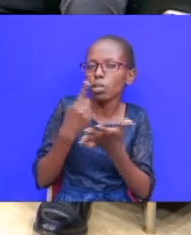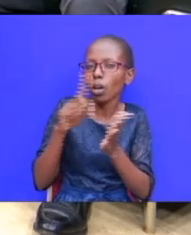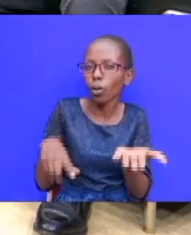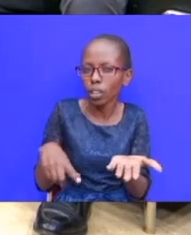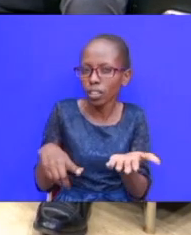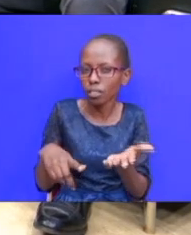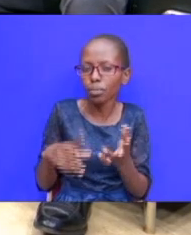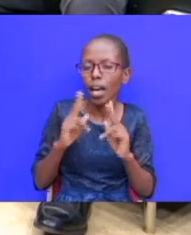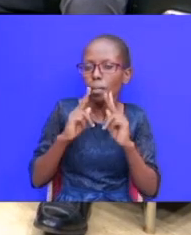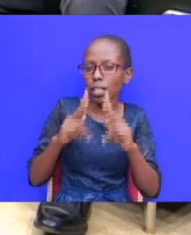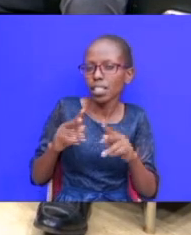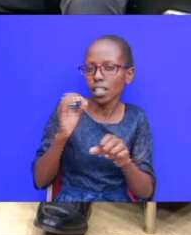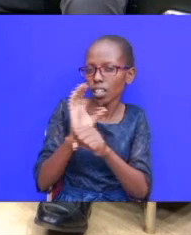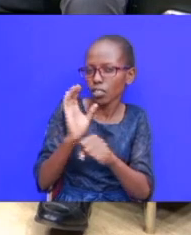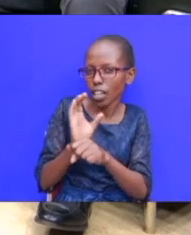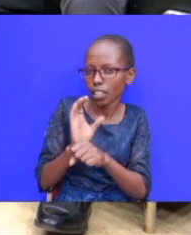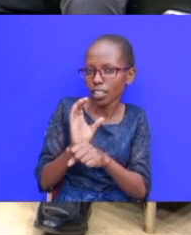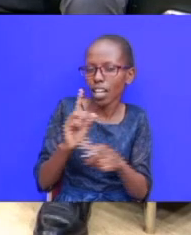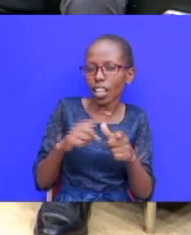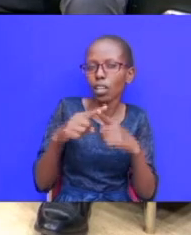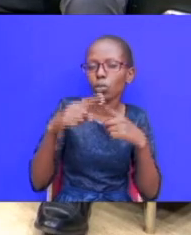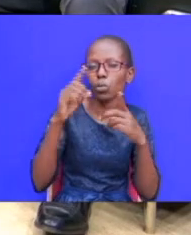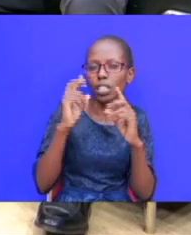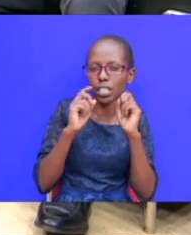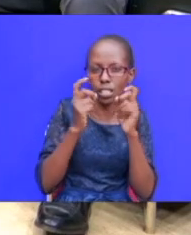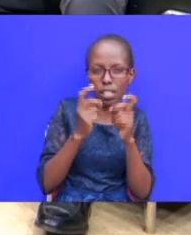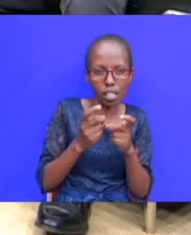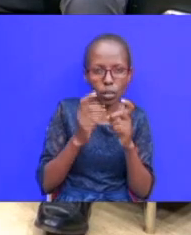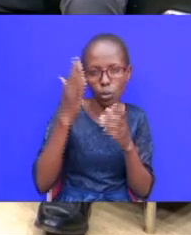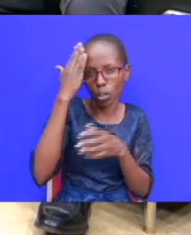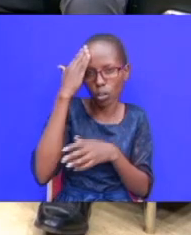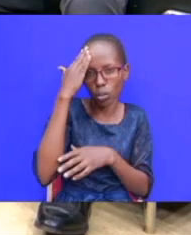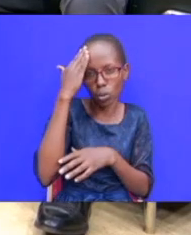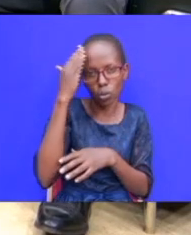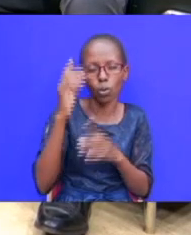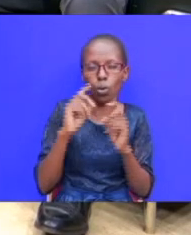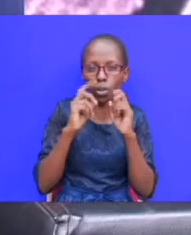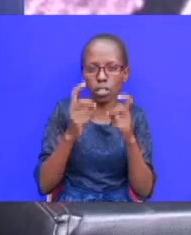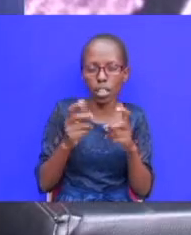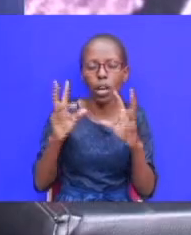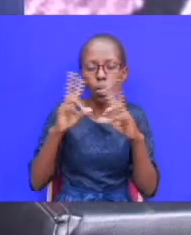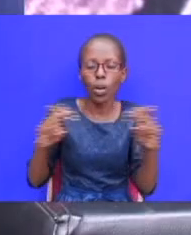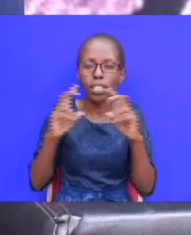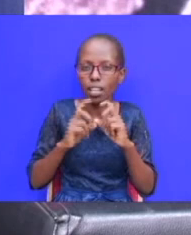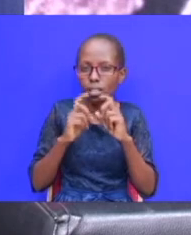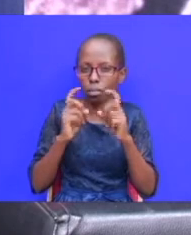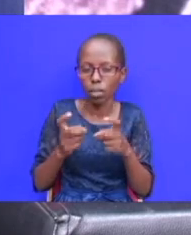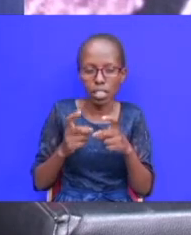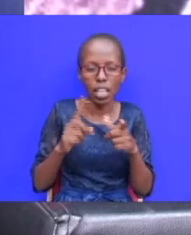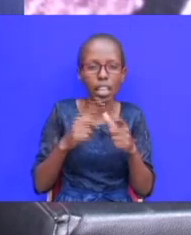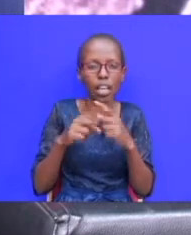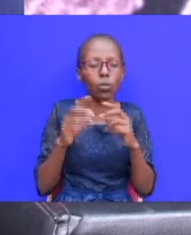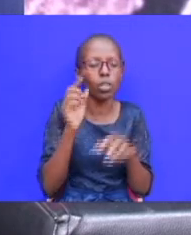we seek peace in church until we don't rebuke sin we seek peace until we don't rebuke we don't